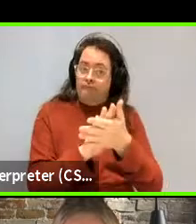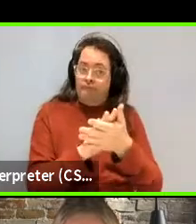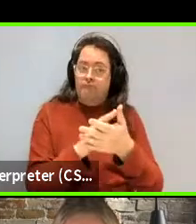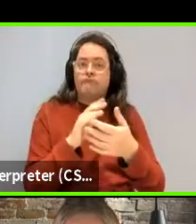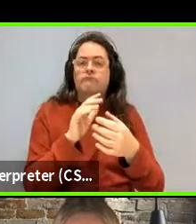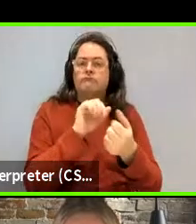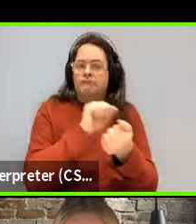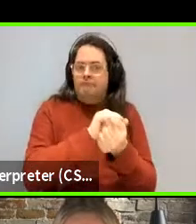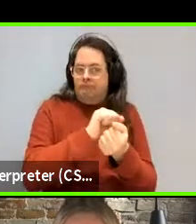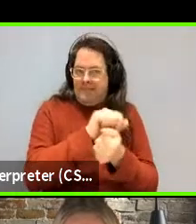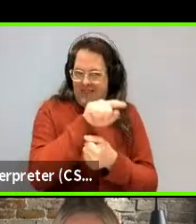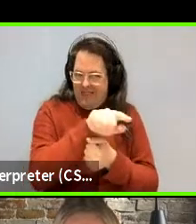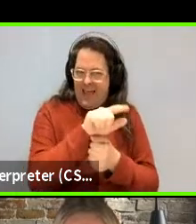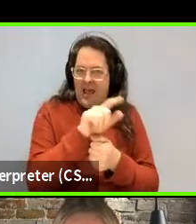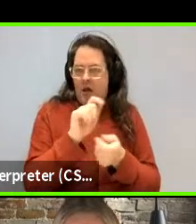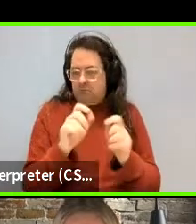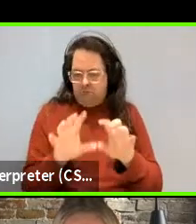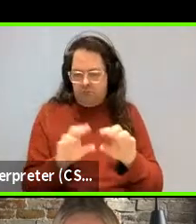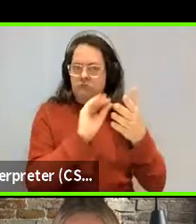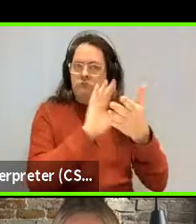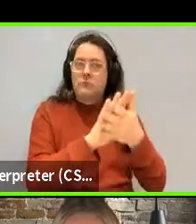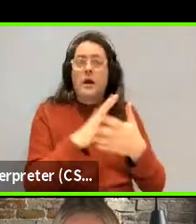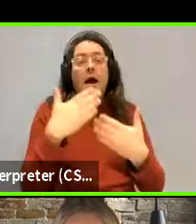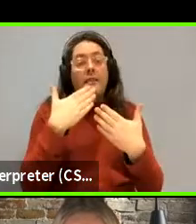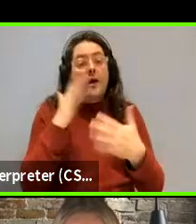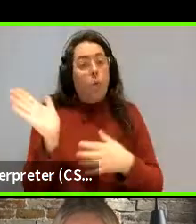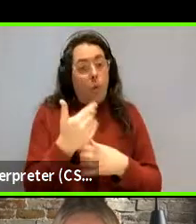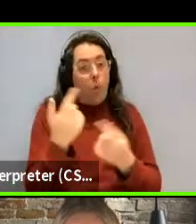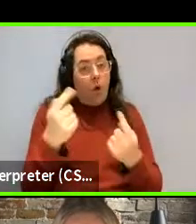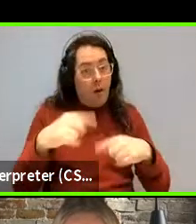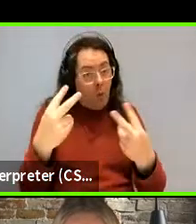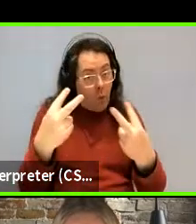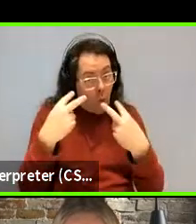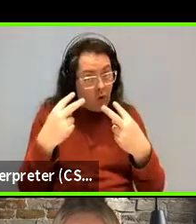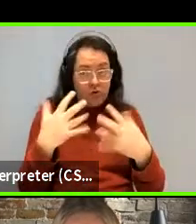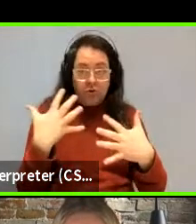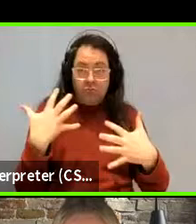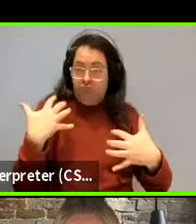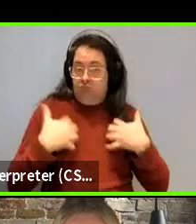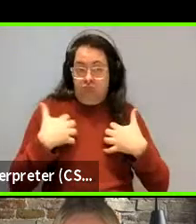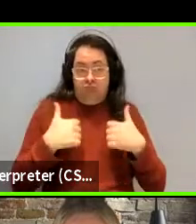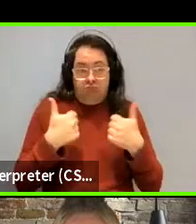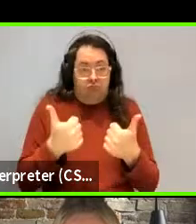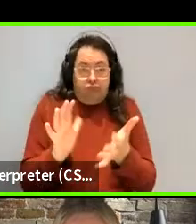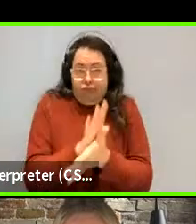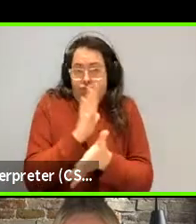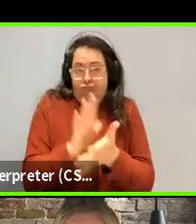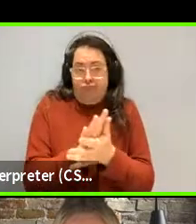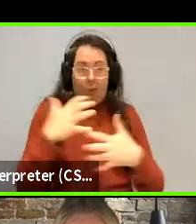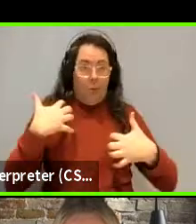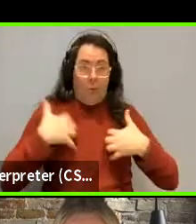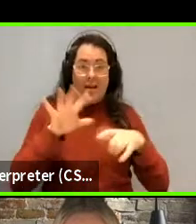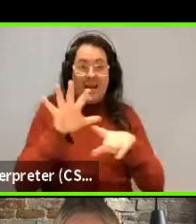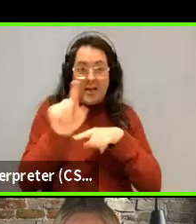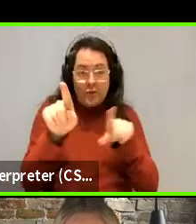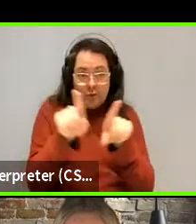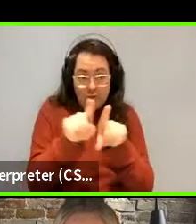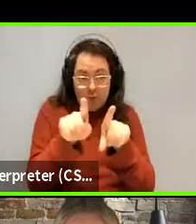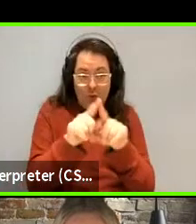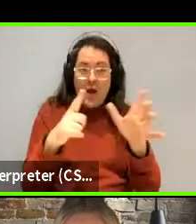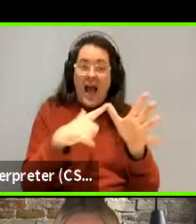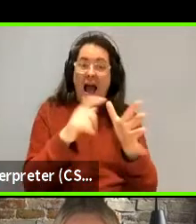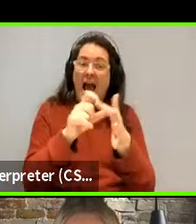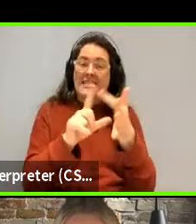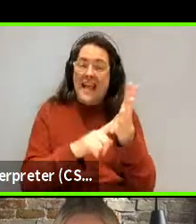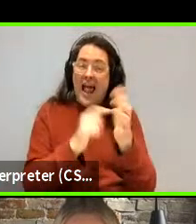archived there as well. Um, I'd like to say thank you to everyone for showing up this week. It's really been great. Um, I'm really looking forward to next week as well with, with, with Adele.